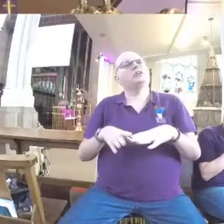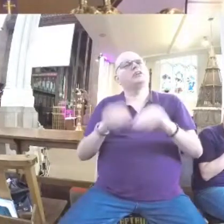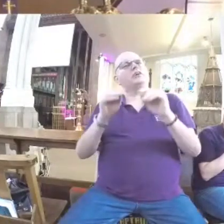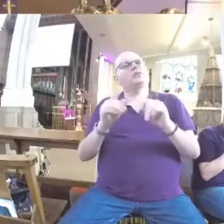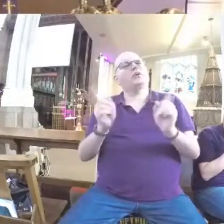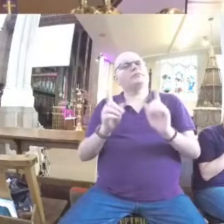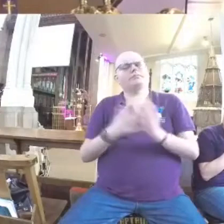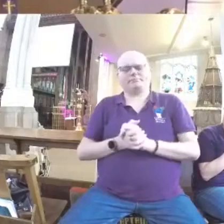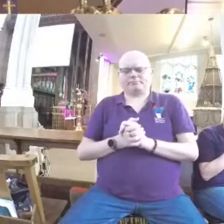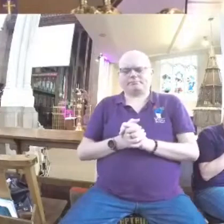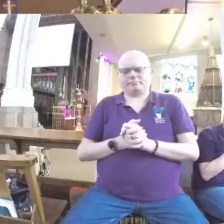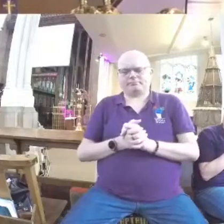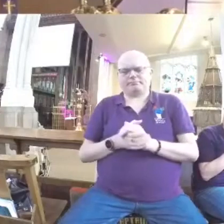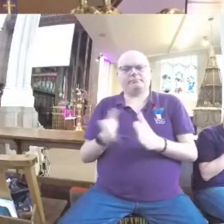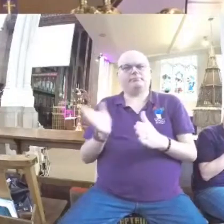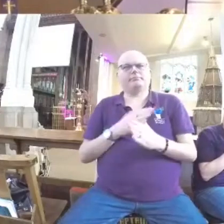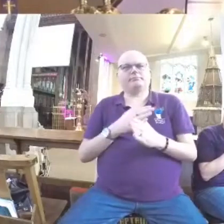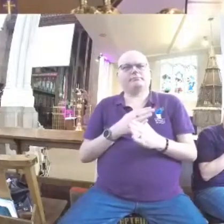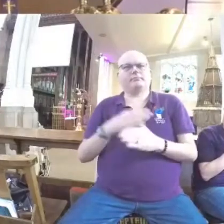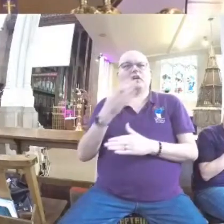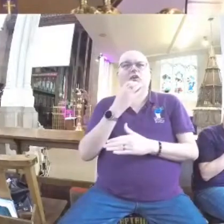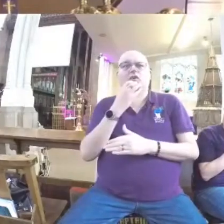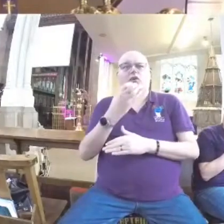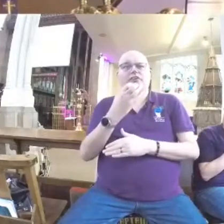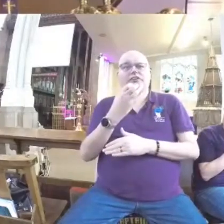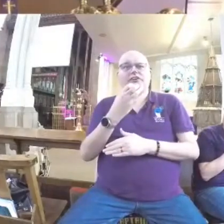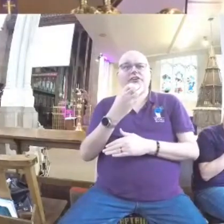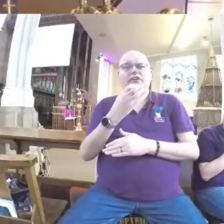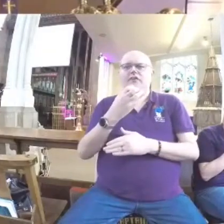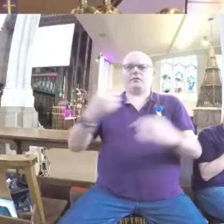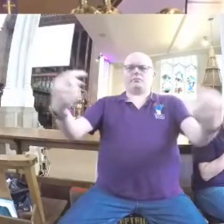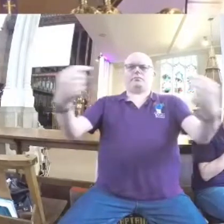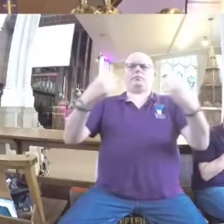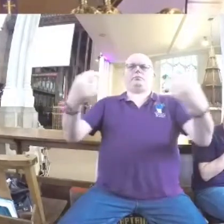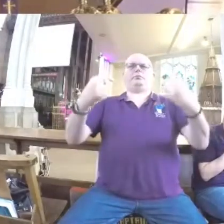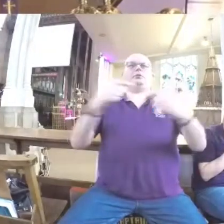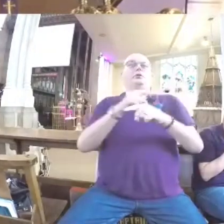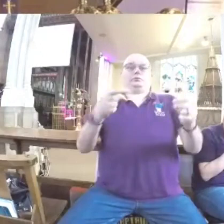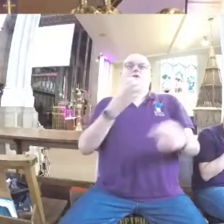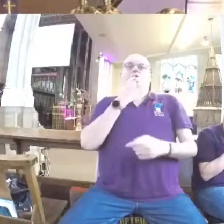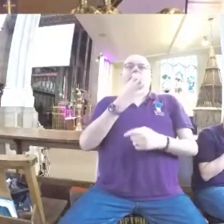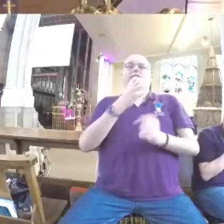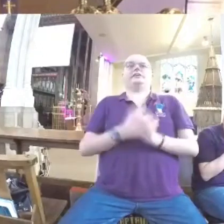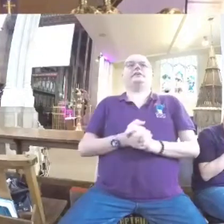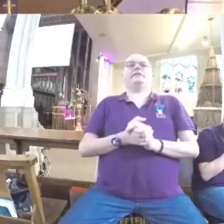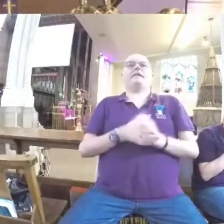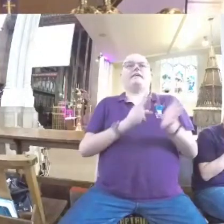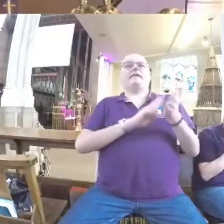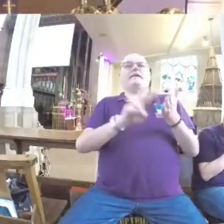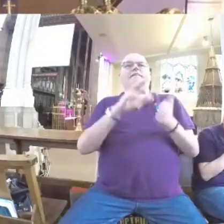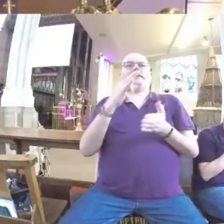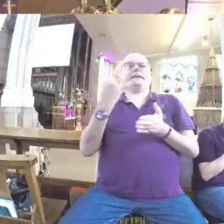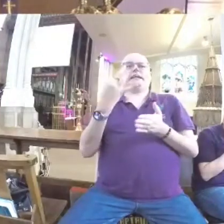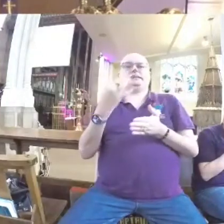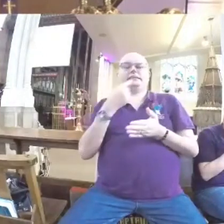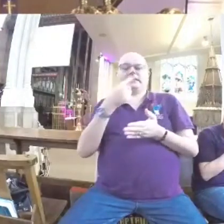lesson number one. Have courage in the face of adversity. In verse 8 we read, before the